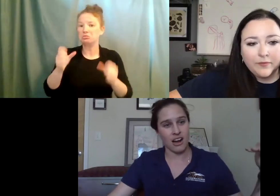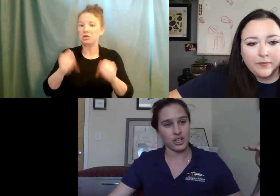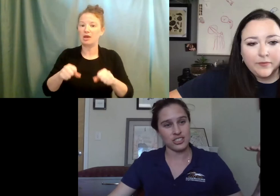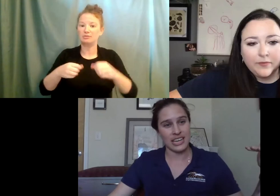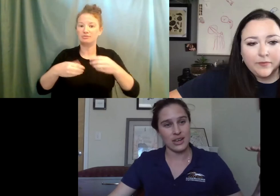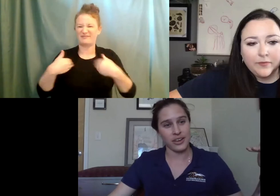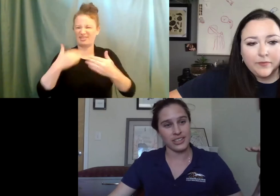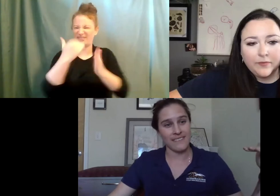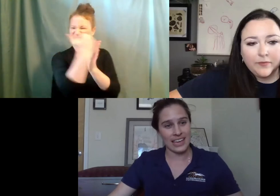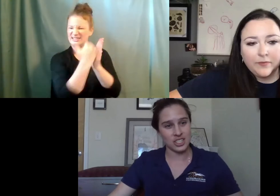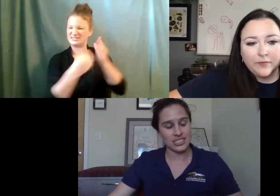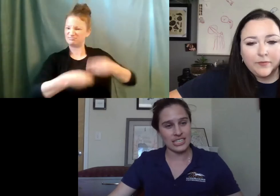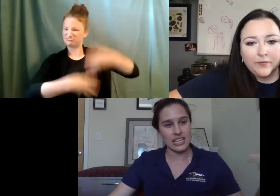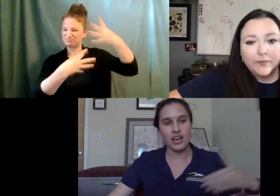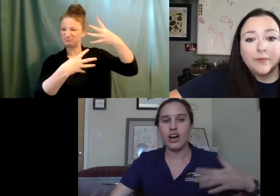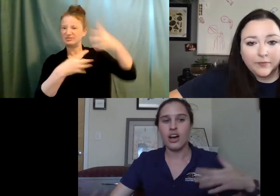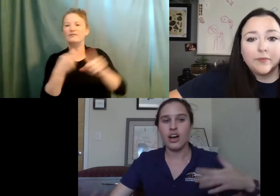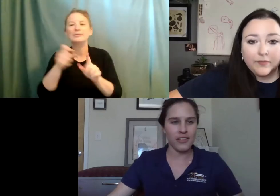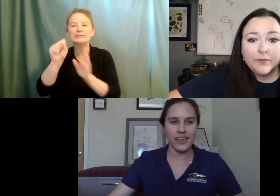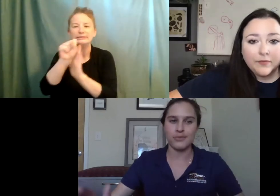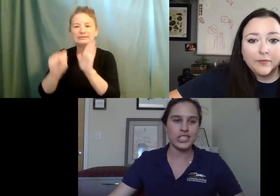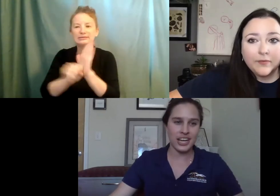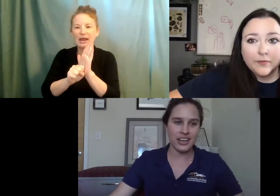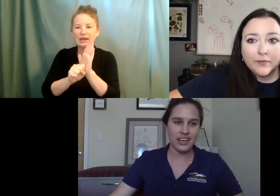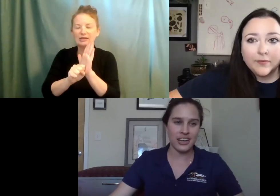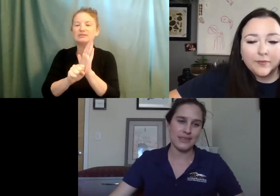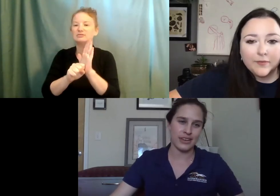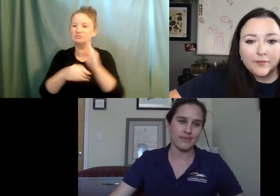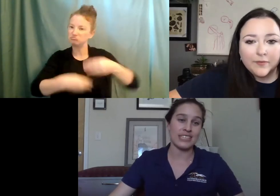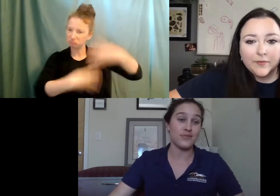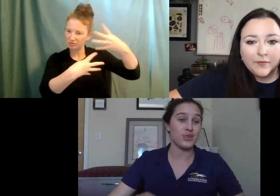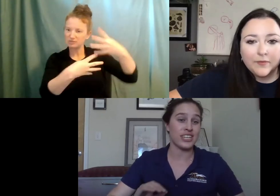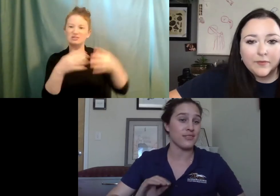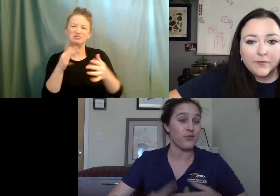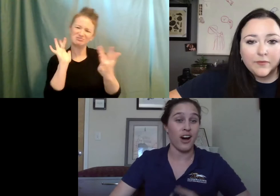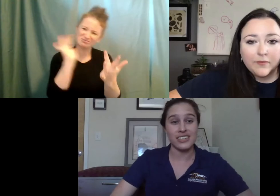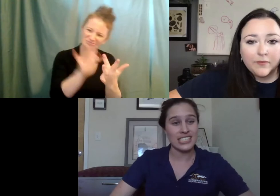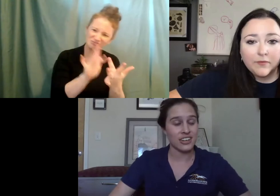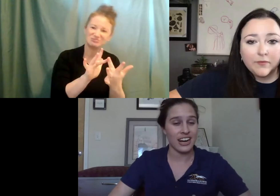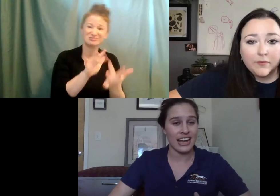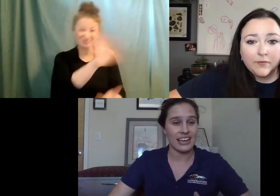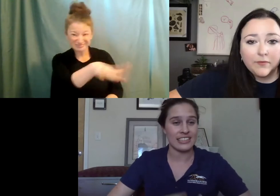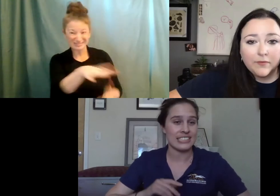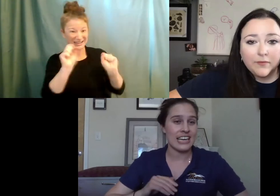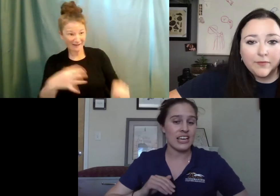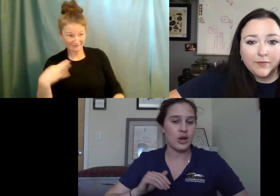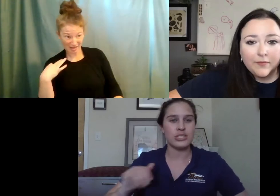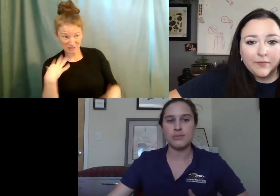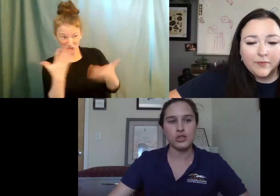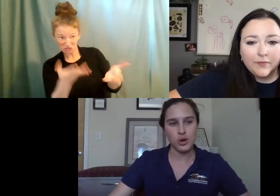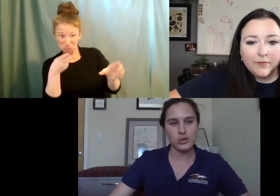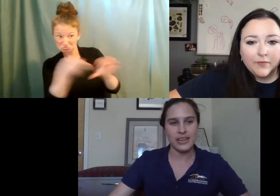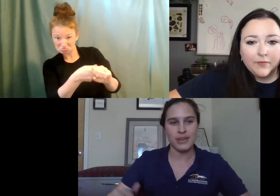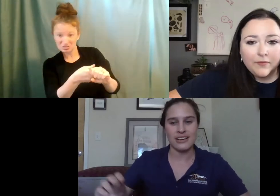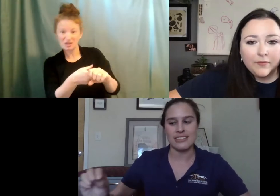a list on your state wildlife agency, call them, reach out to them, email them, see if you can volunteer and, you know,